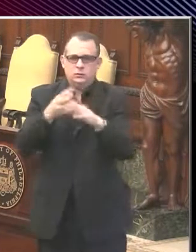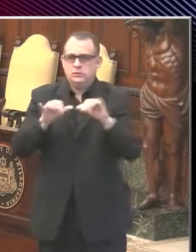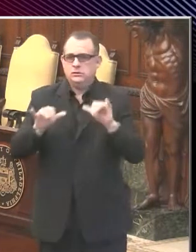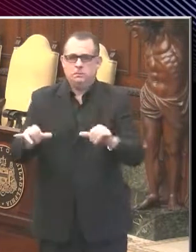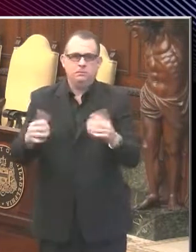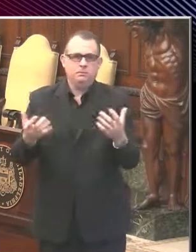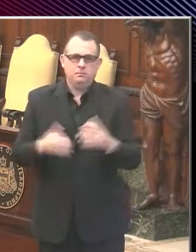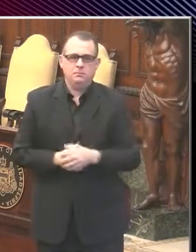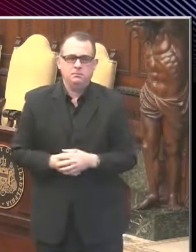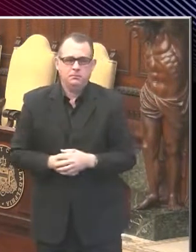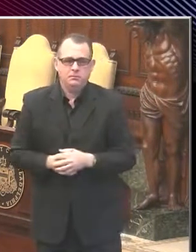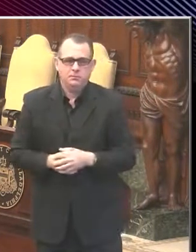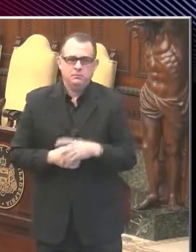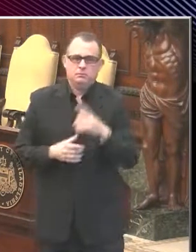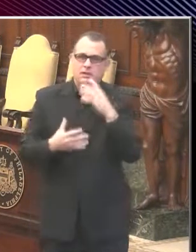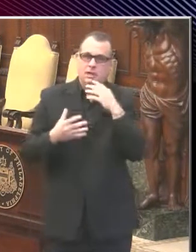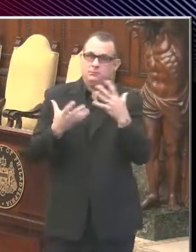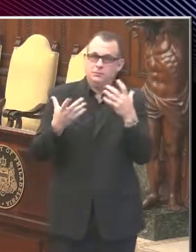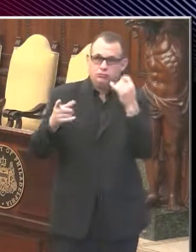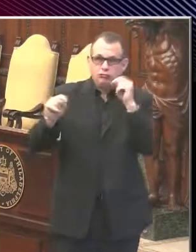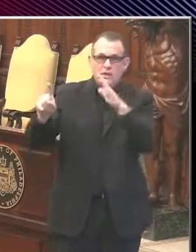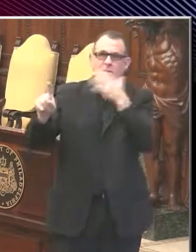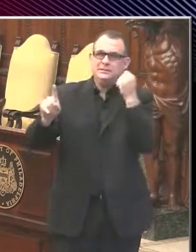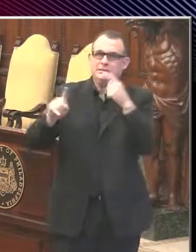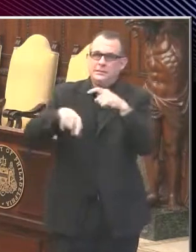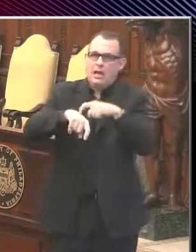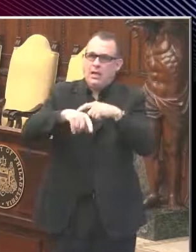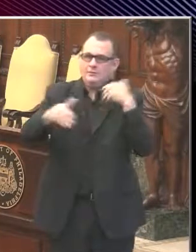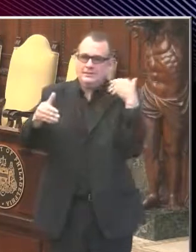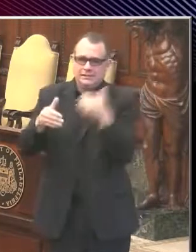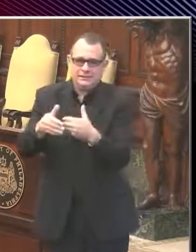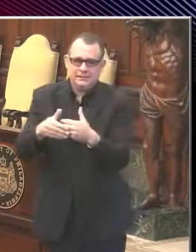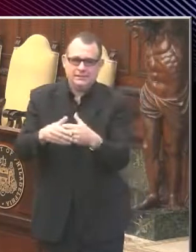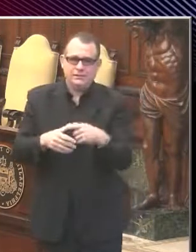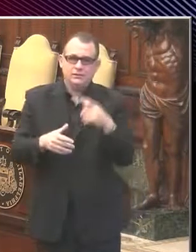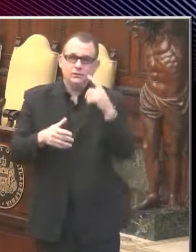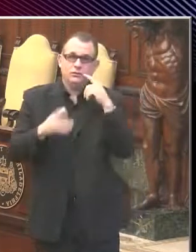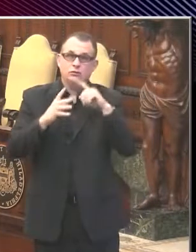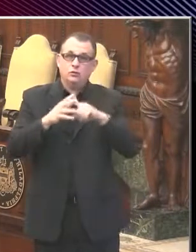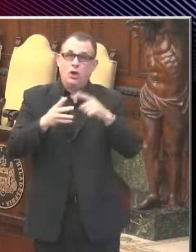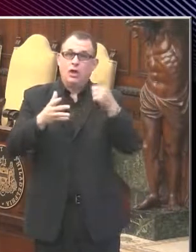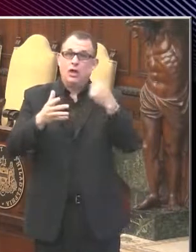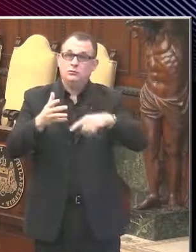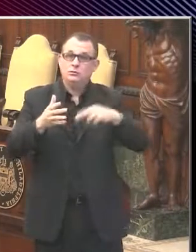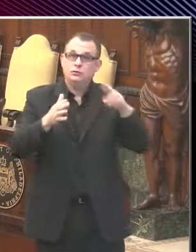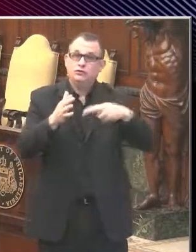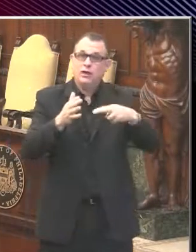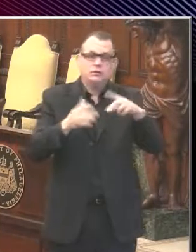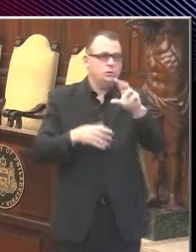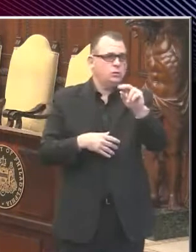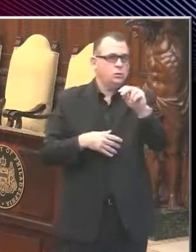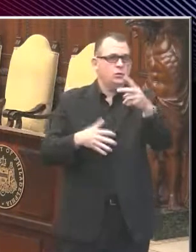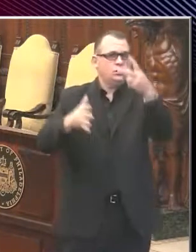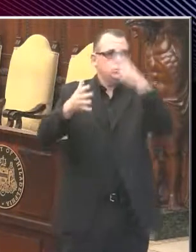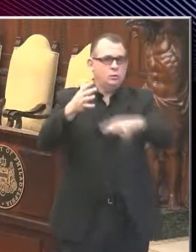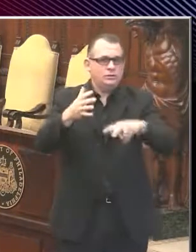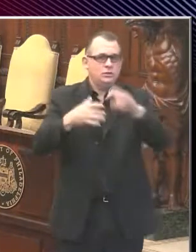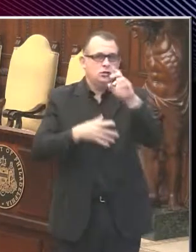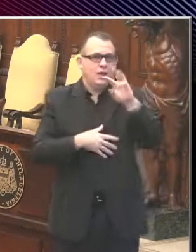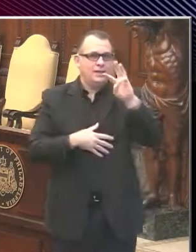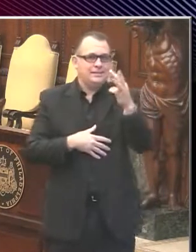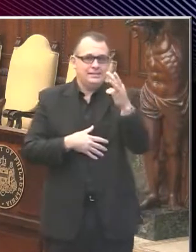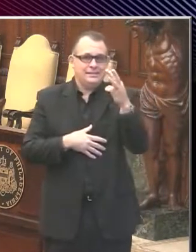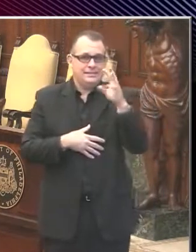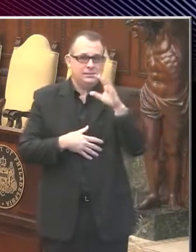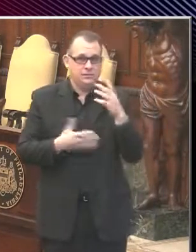possible. Residents should not set out their recycling materials next week, the week of June 29th, as we are still on the every other week collection